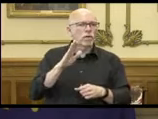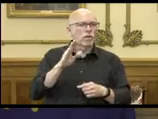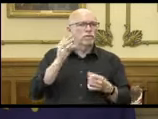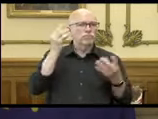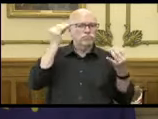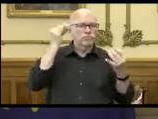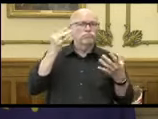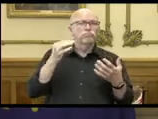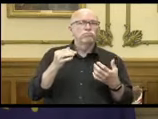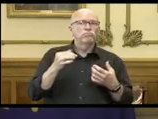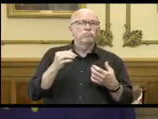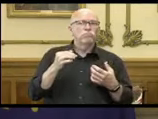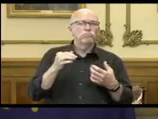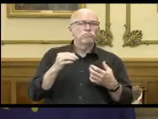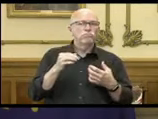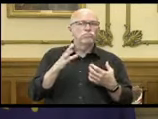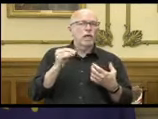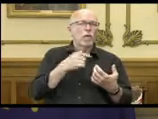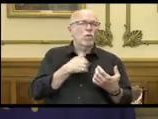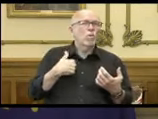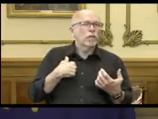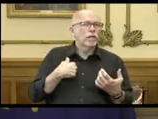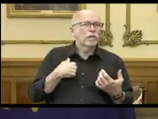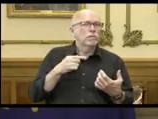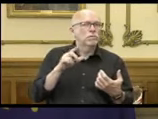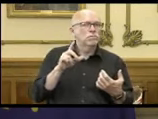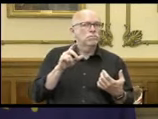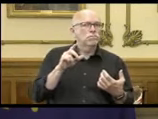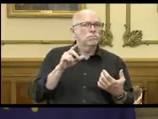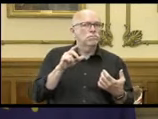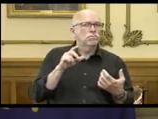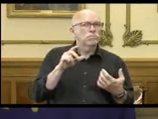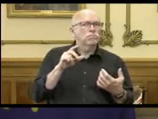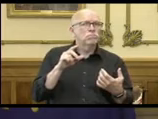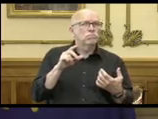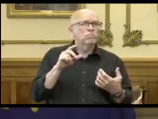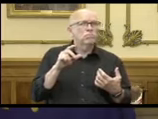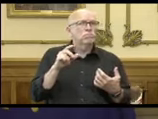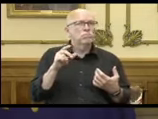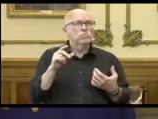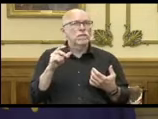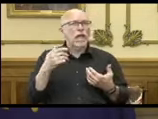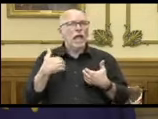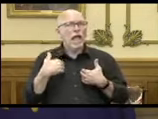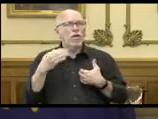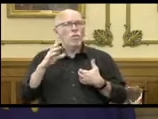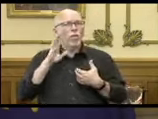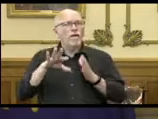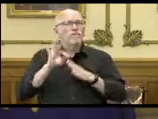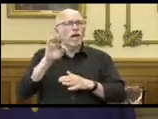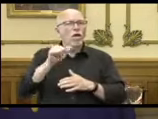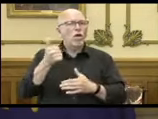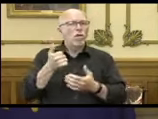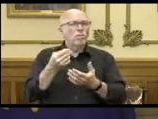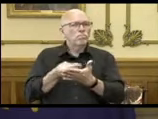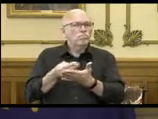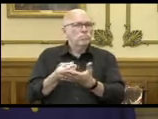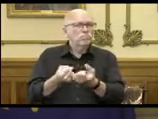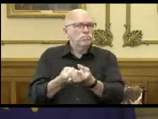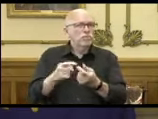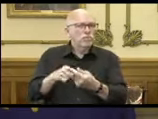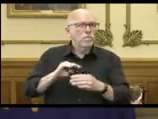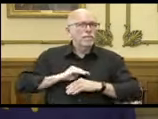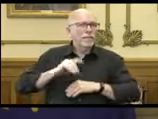and have or will find the resources necessary to meet that need.